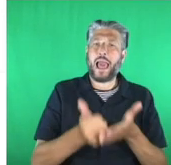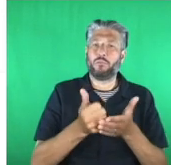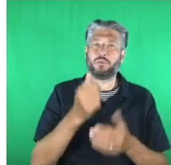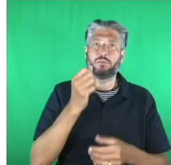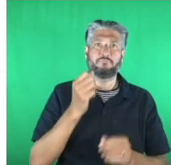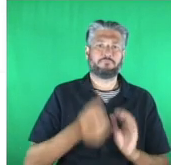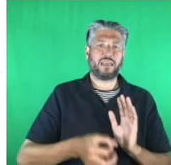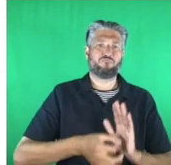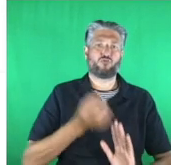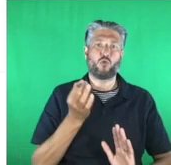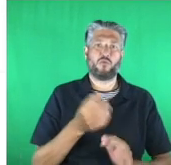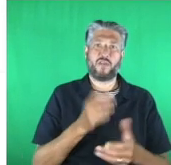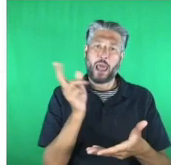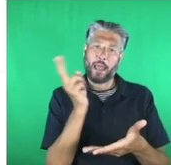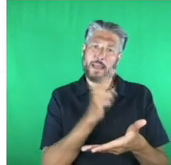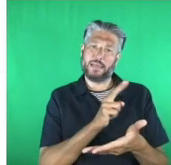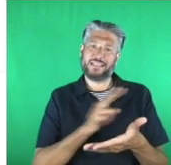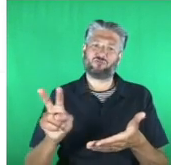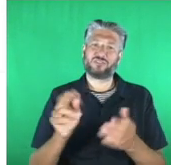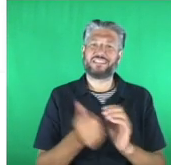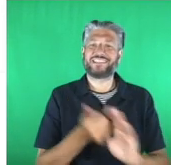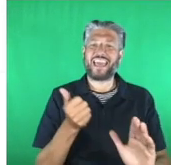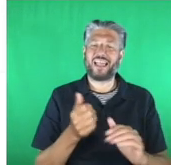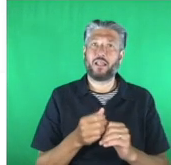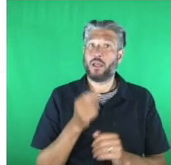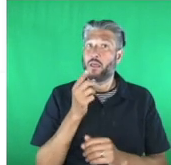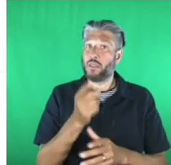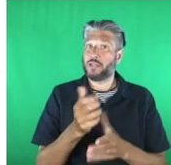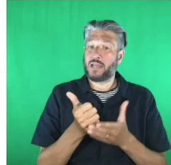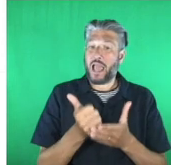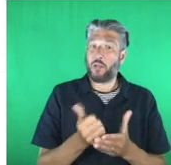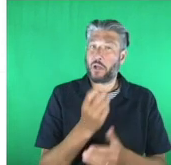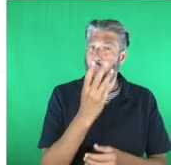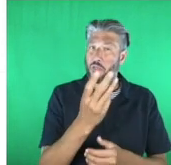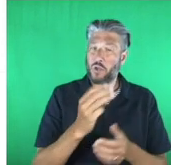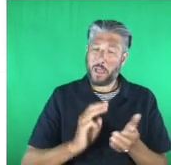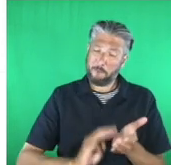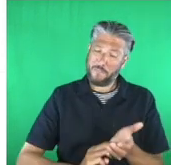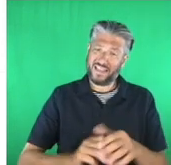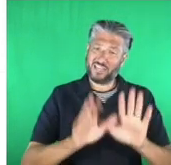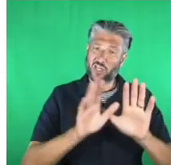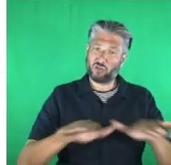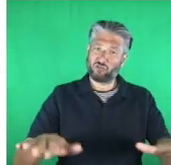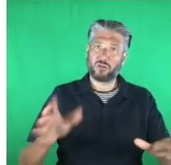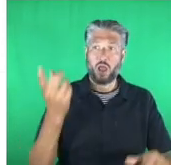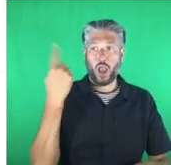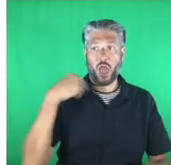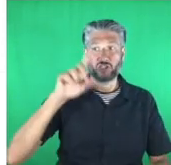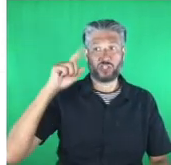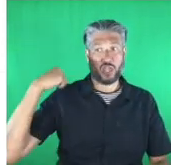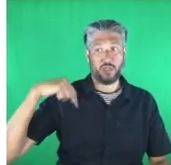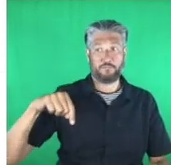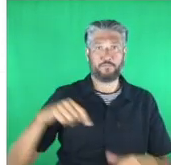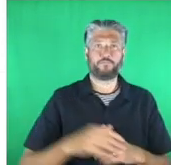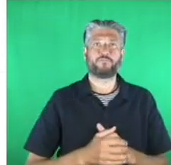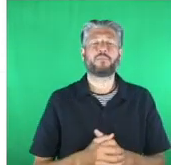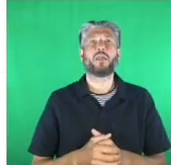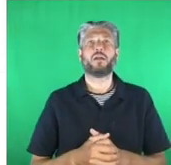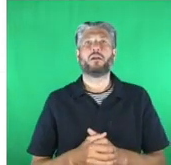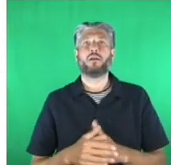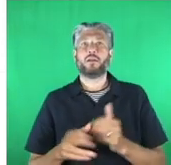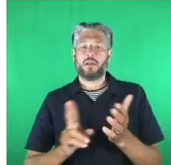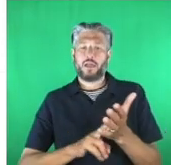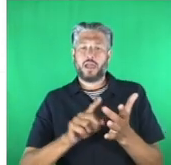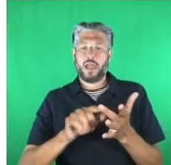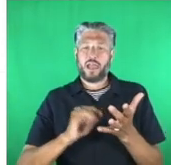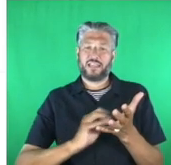impacted 300 million children in 2020 alone. Nishka Mature, just 15 years old, Nishka is